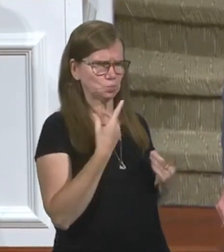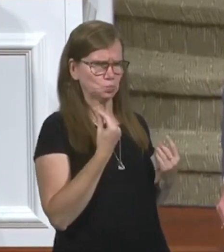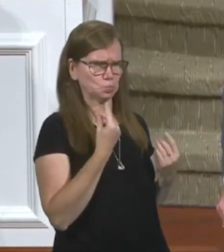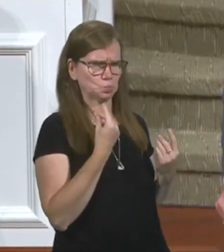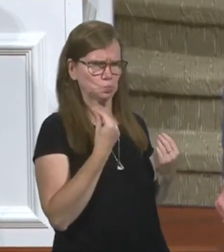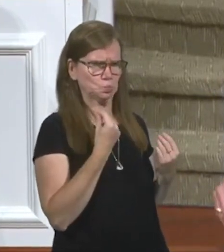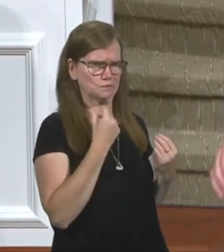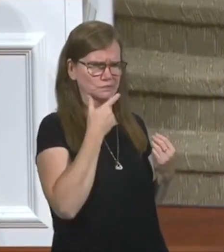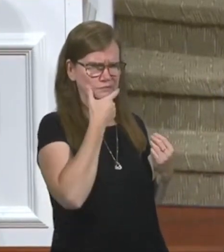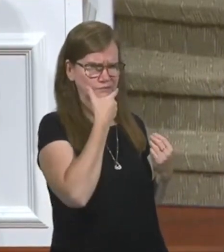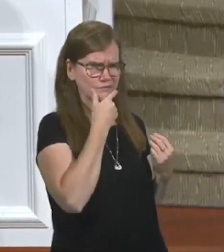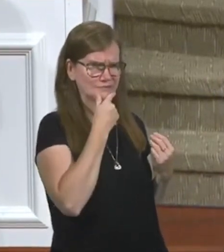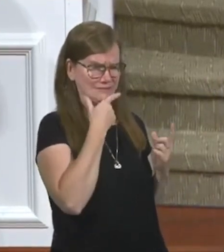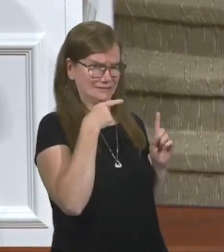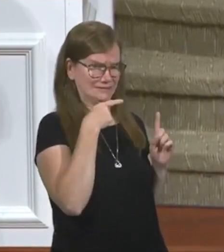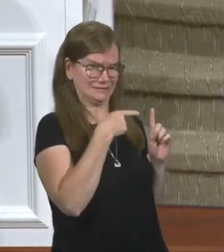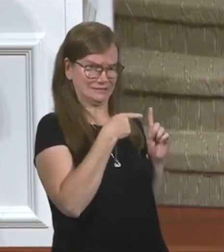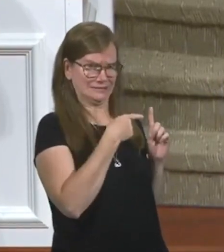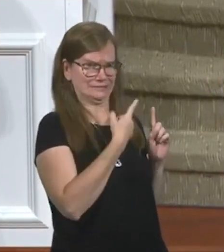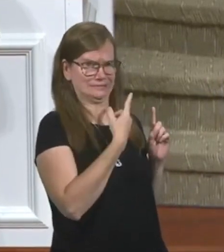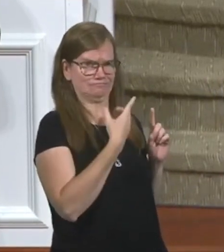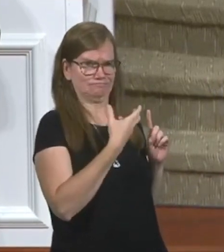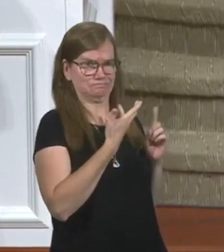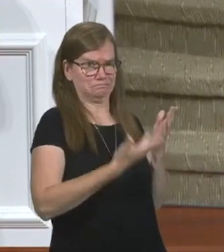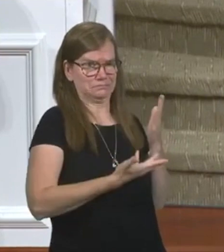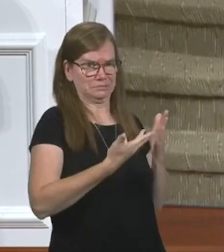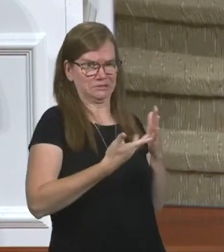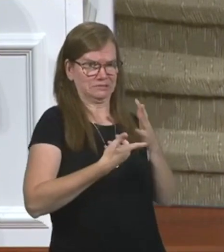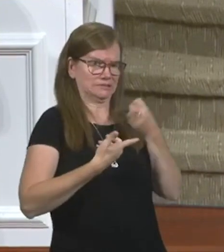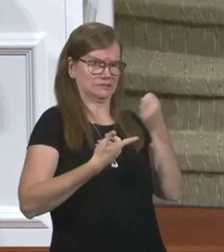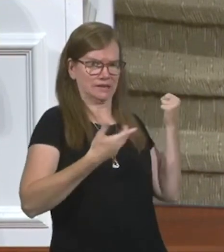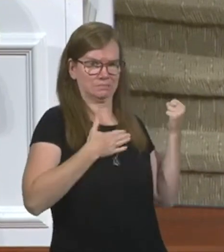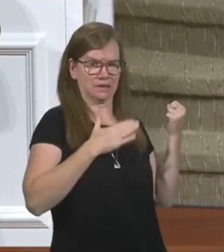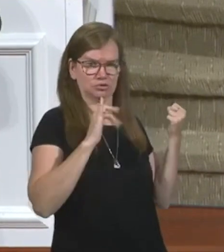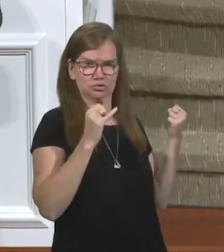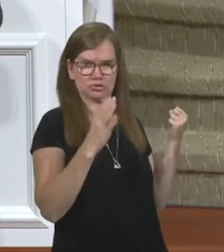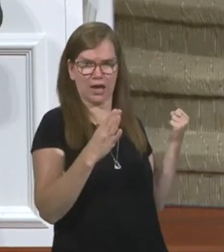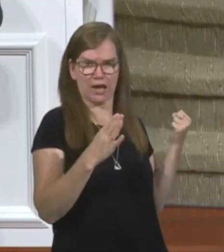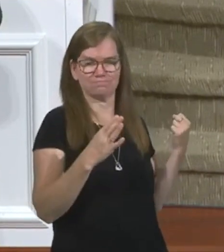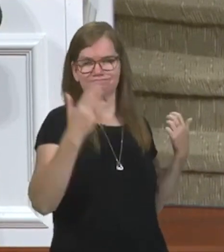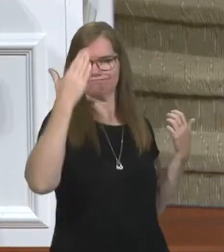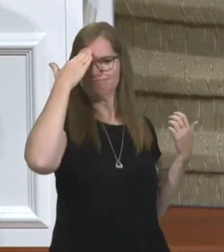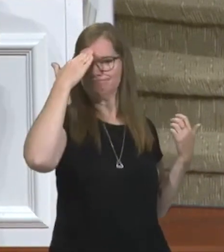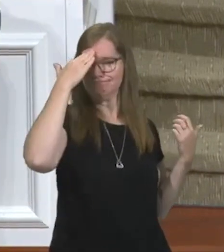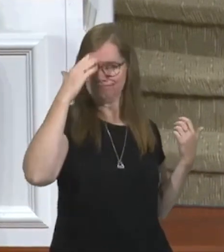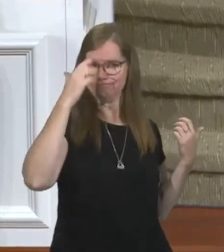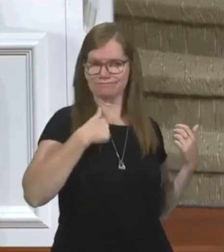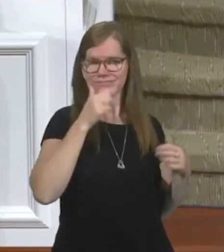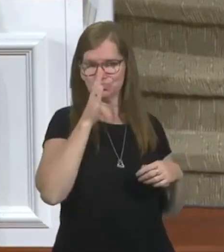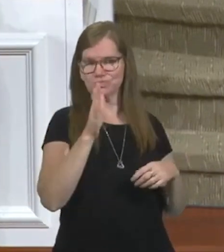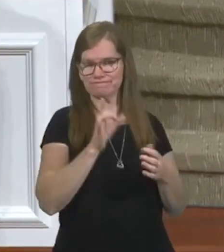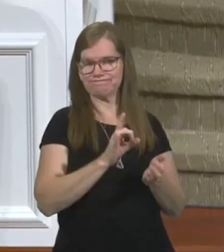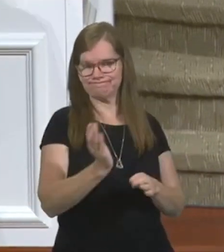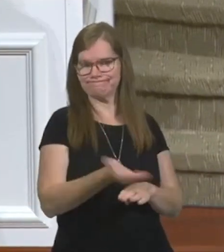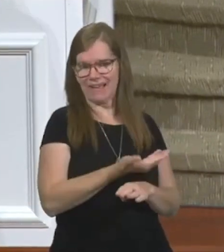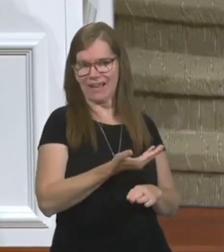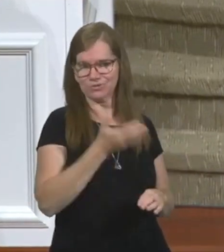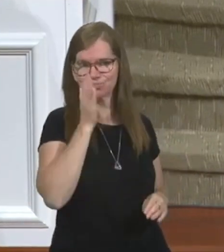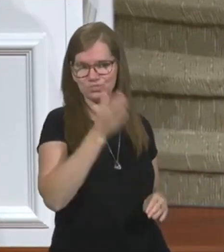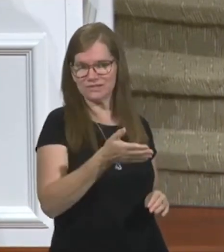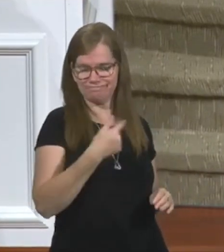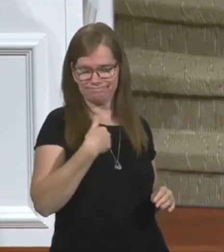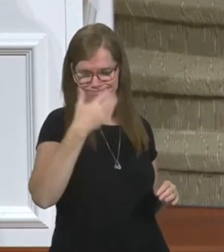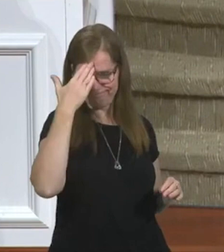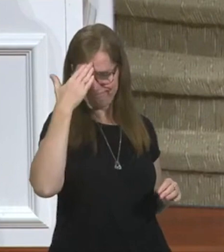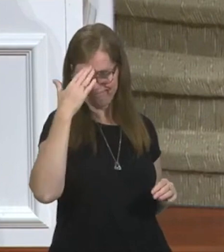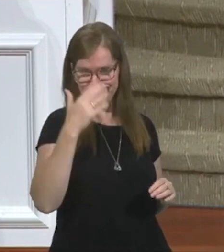I do? For my Lord taketh away from me the stewardship. He didn't even have a question about it. He goes, I'm going to get canned. I